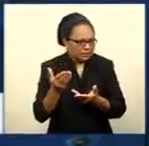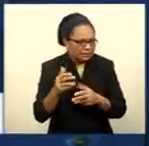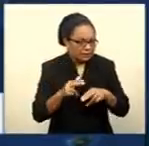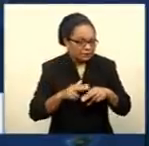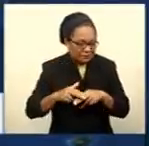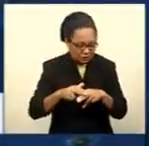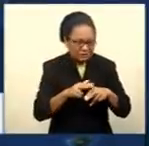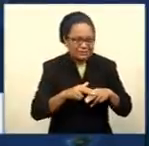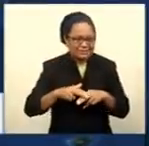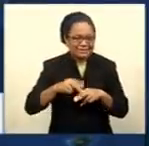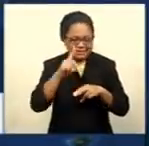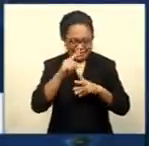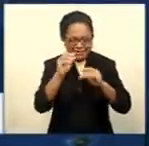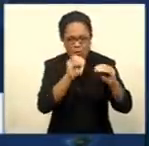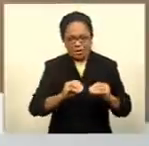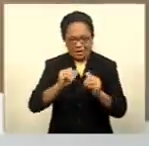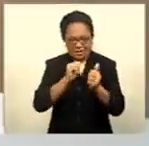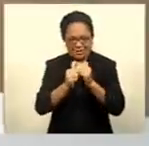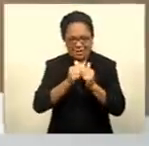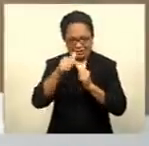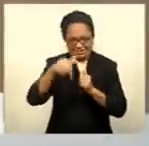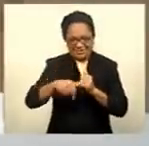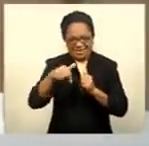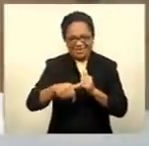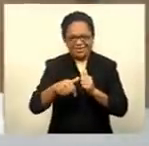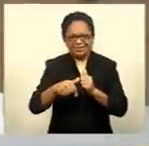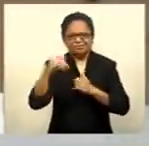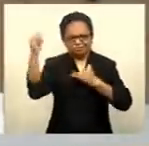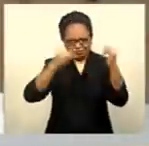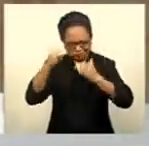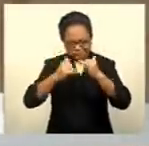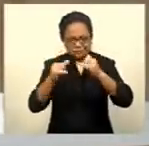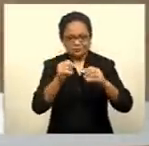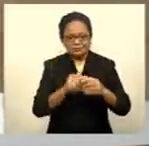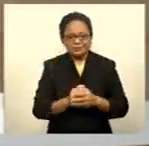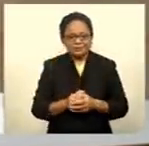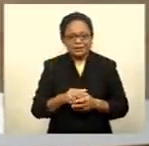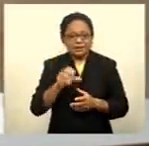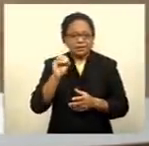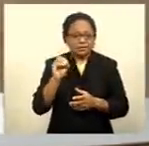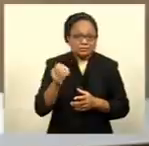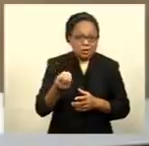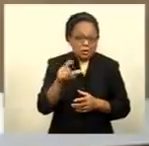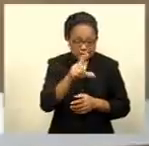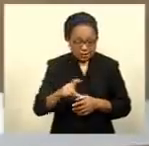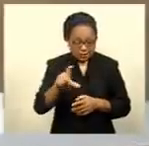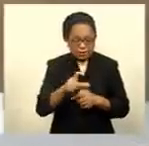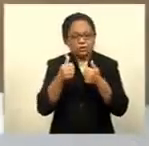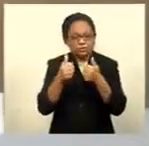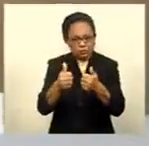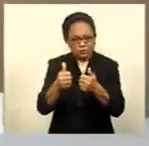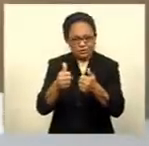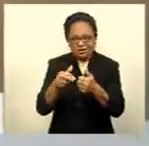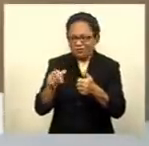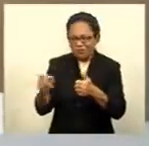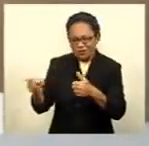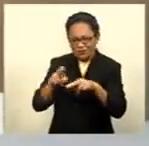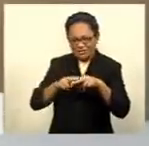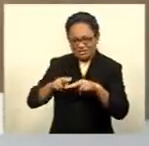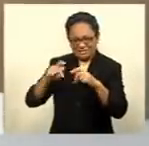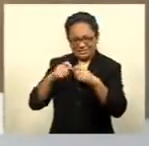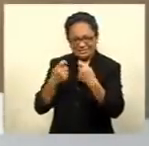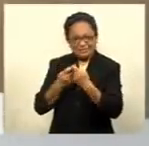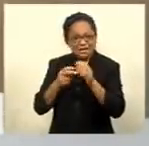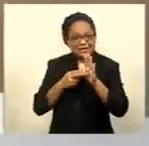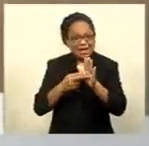host the championships in 2023. The cancellation is a blessing in disguise for Squash Fiji. The Nandi Sports